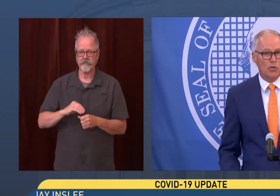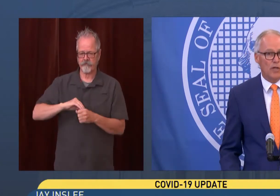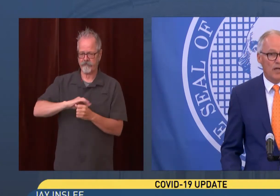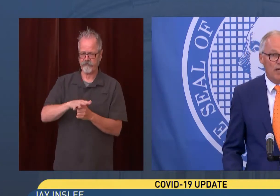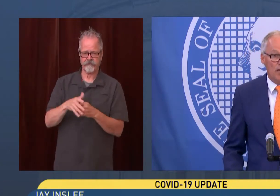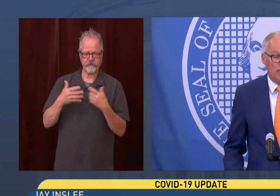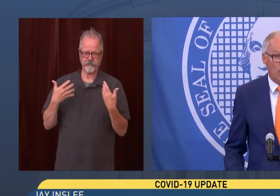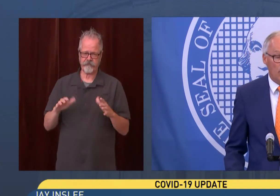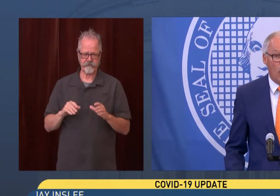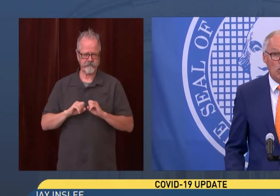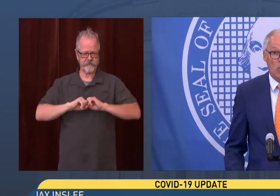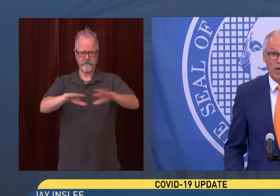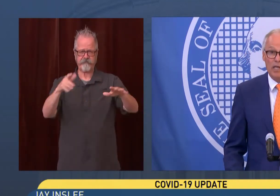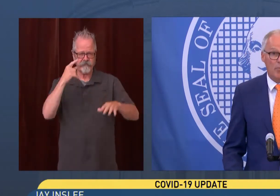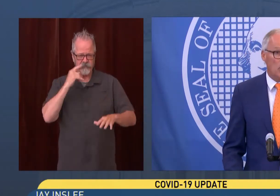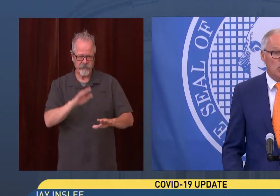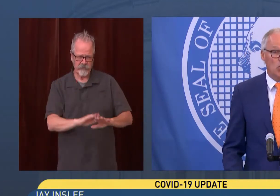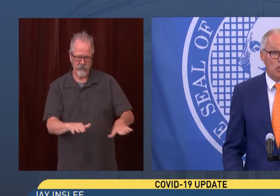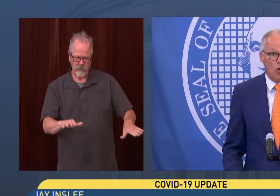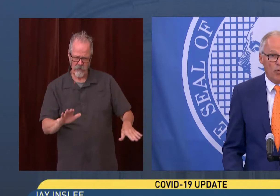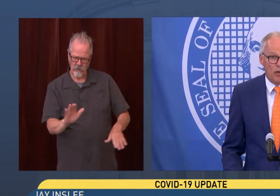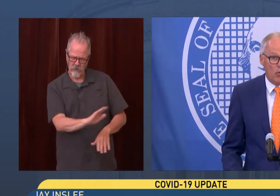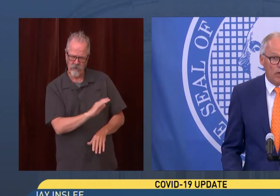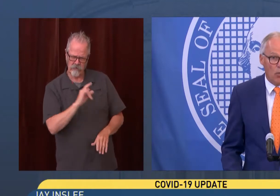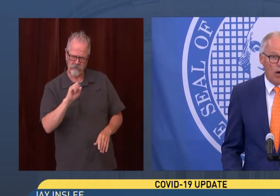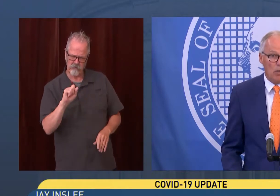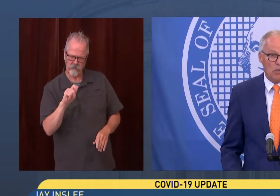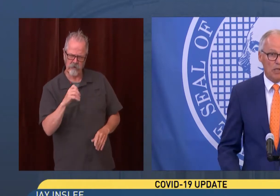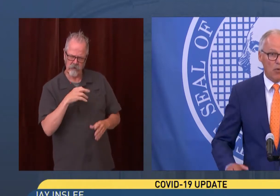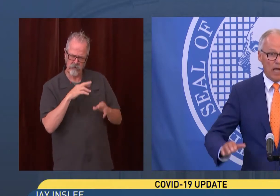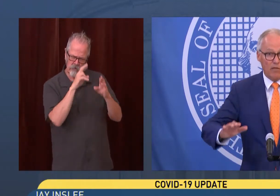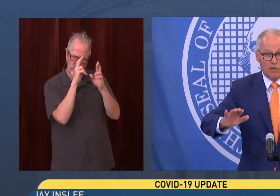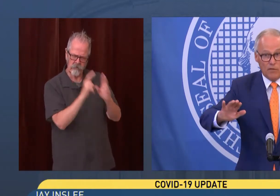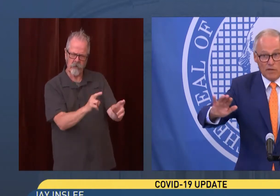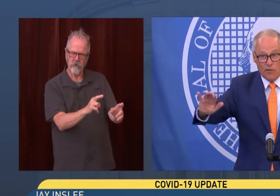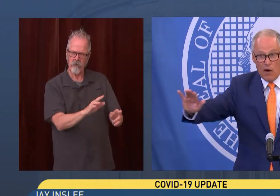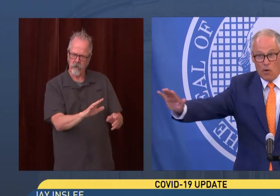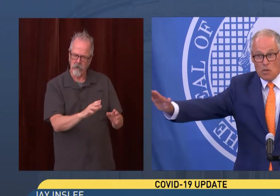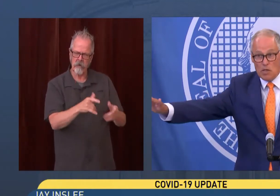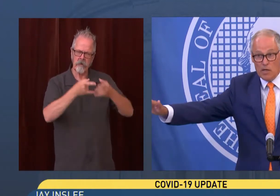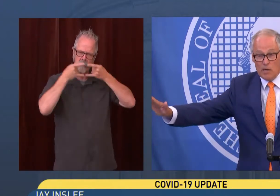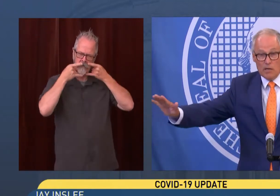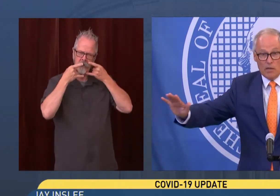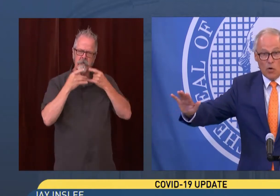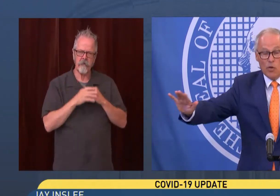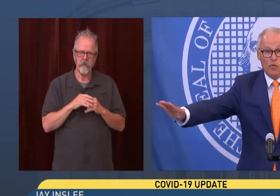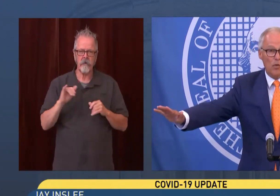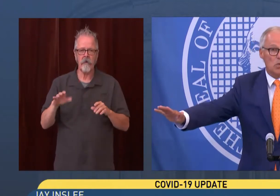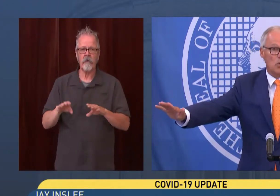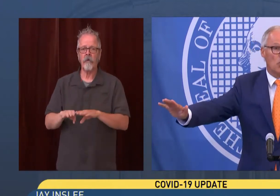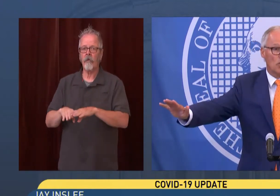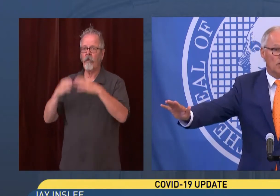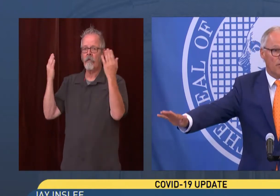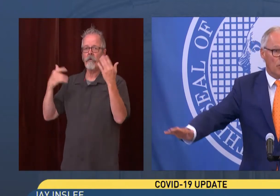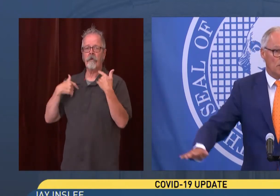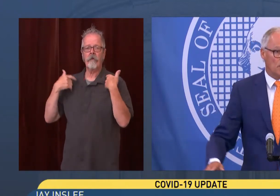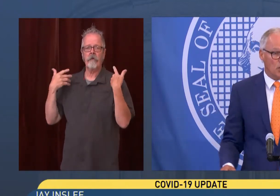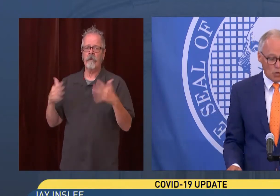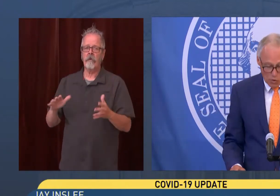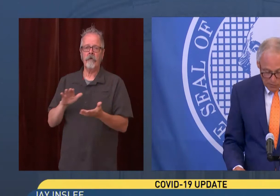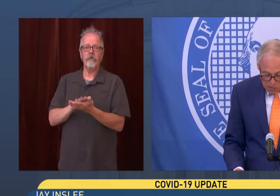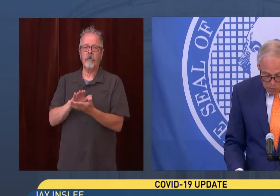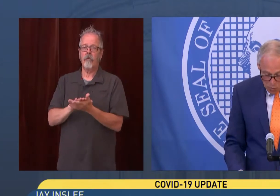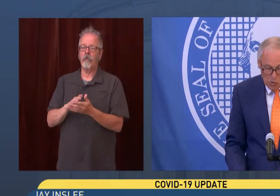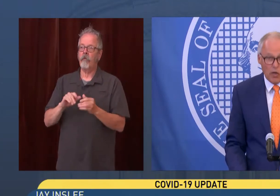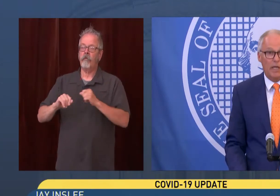of our children, but we also want to keep our schools open. We don't want to see waves of this virus going through the schools and force